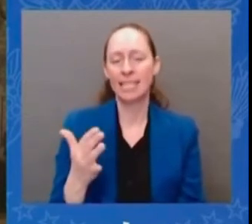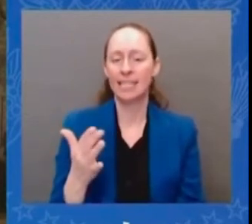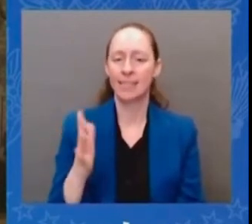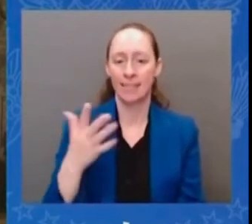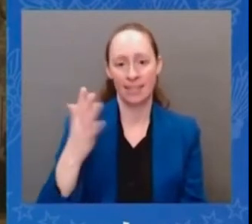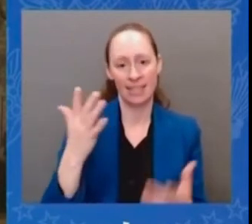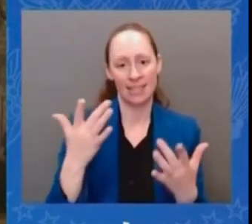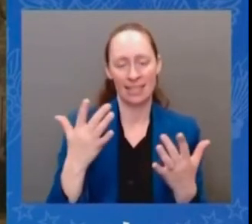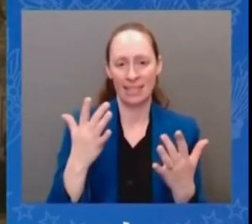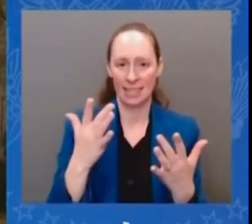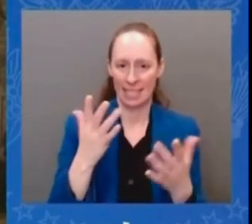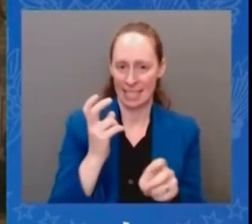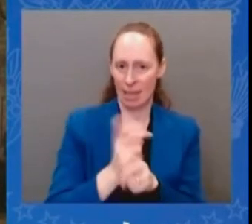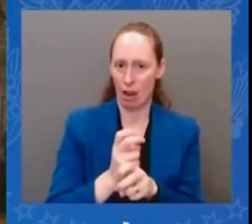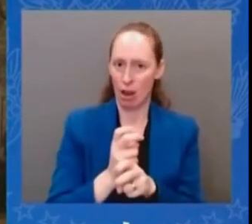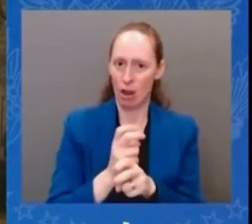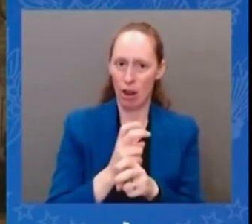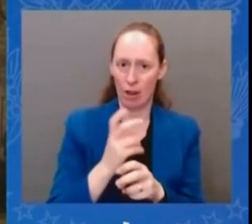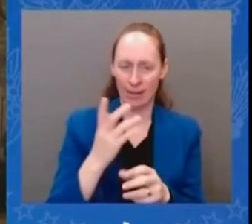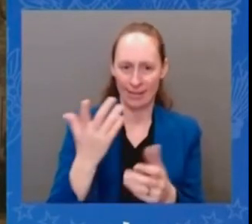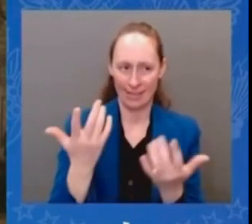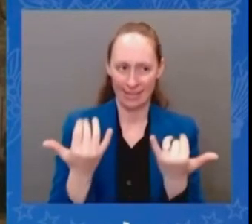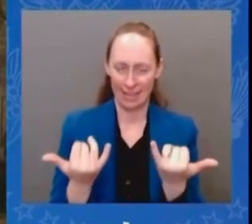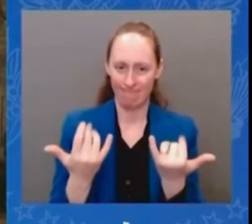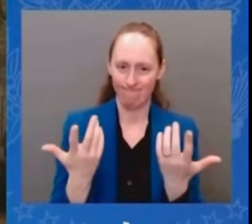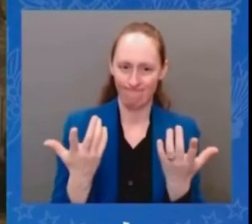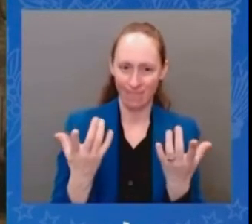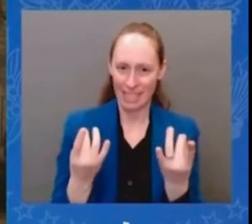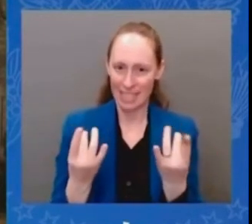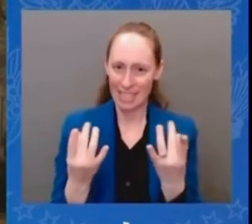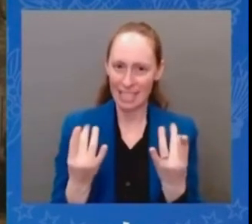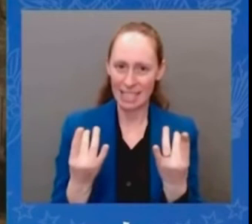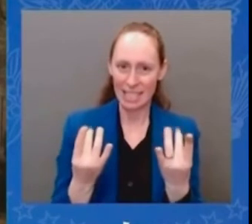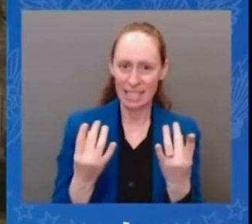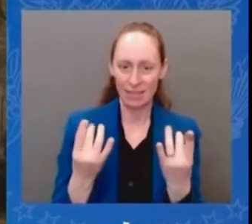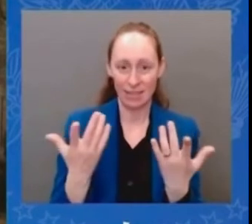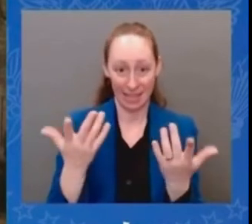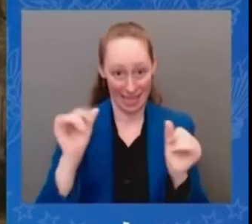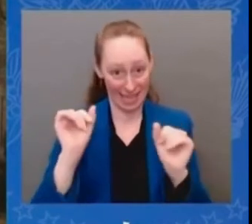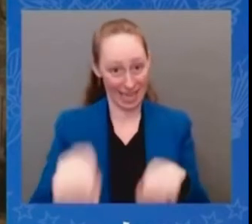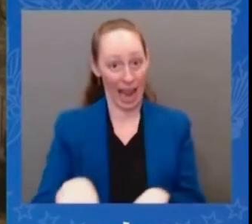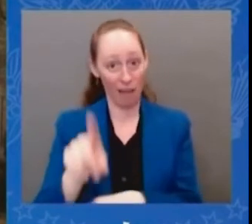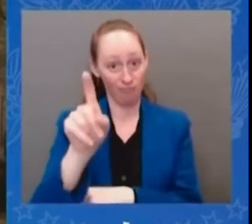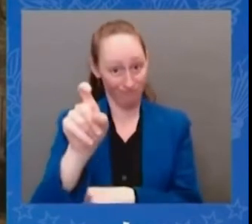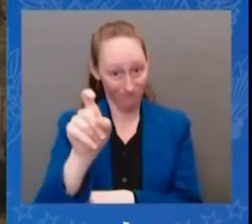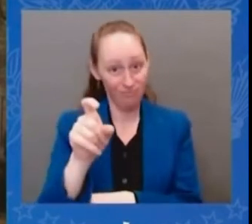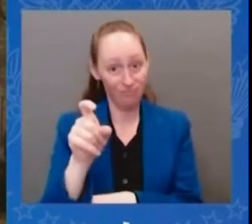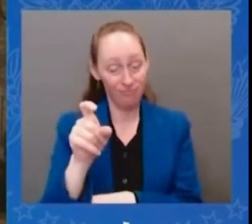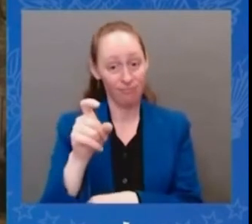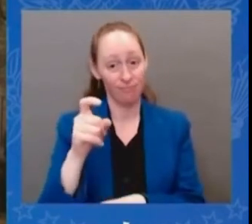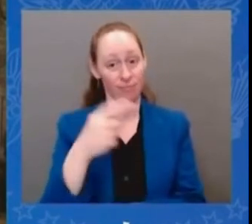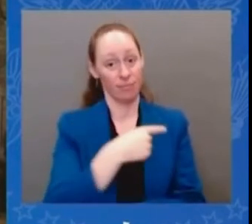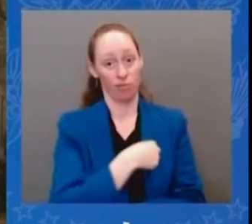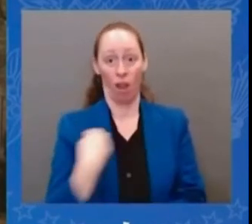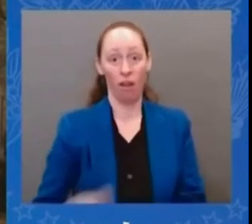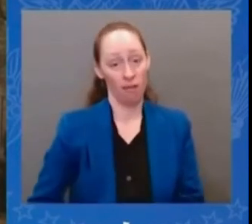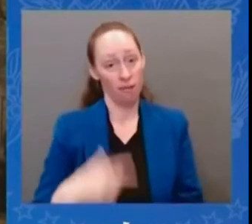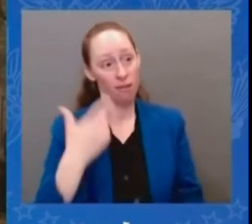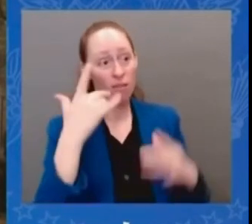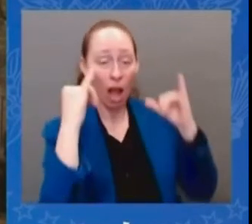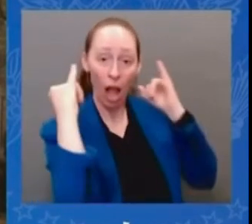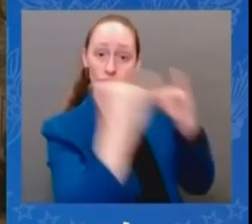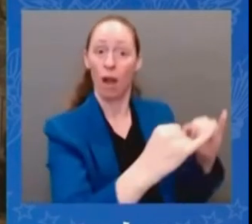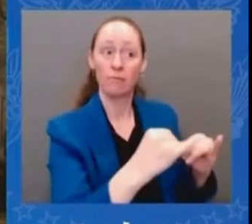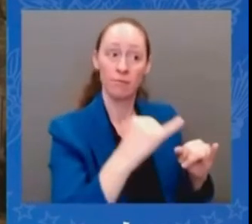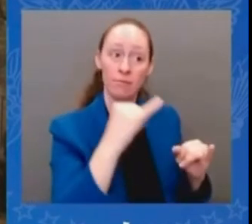i'm confident that china is not looking for north korea to engage in further escalatory uh means